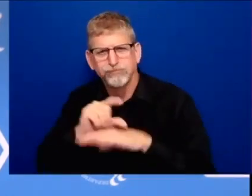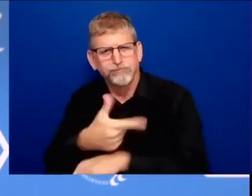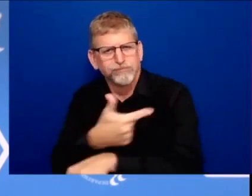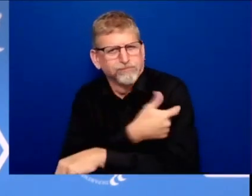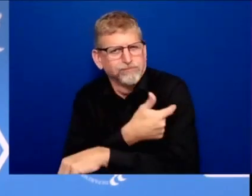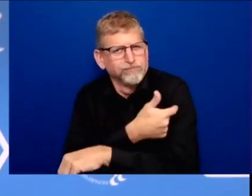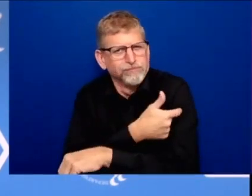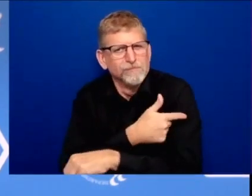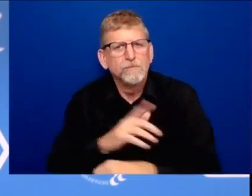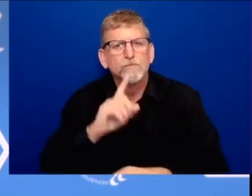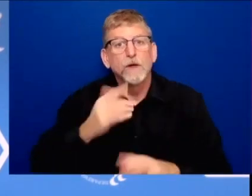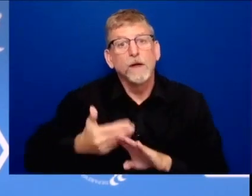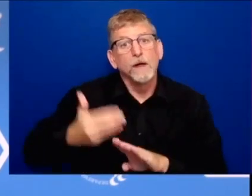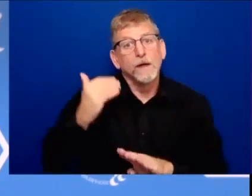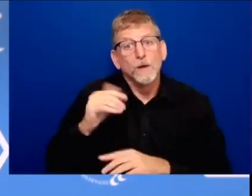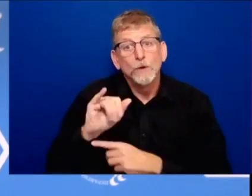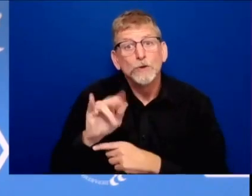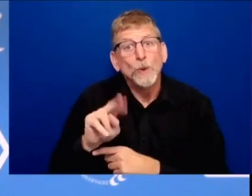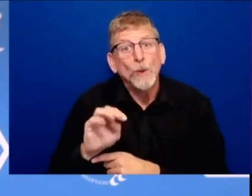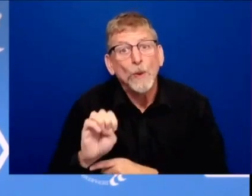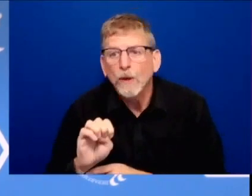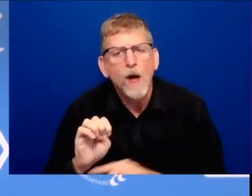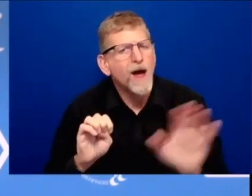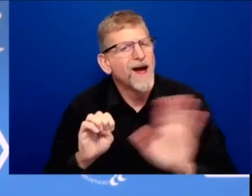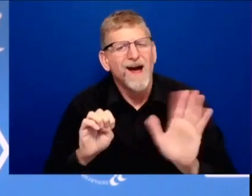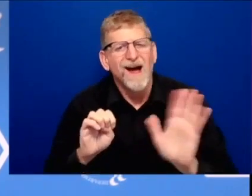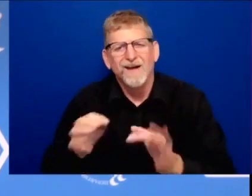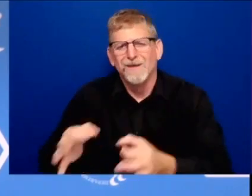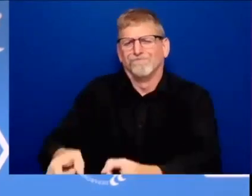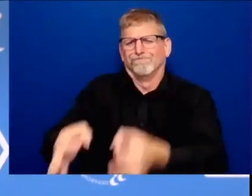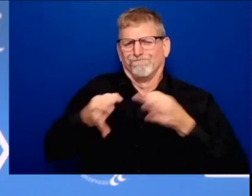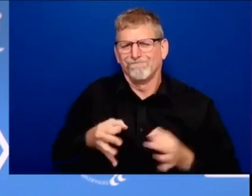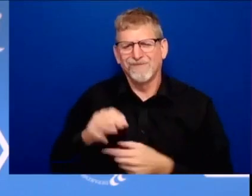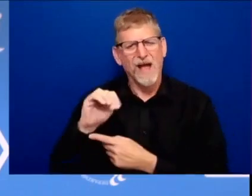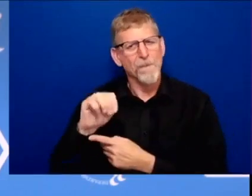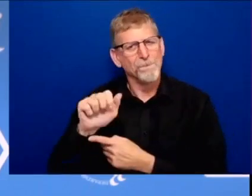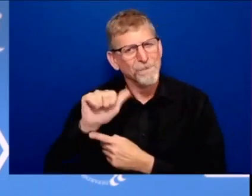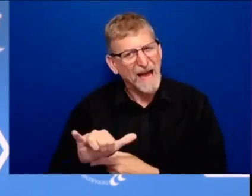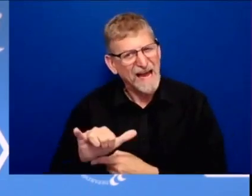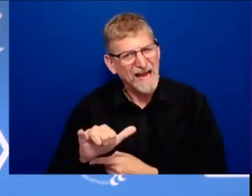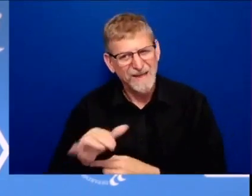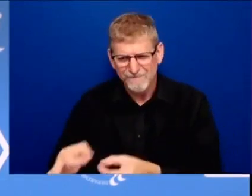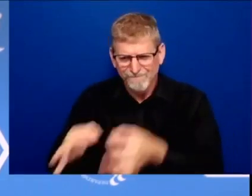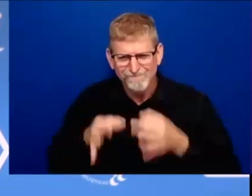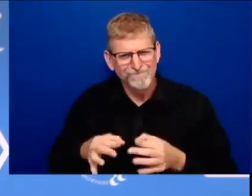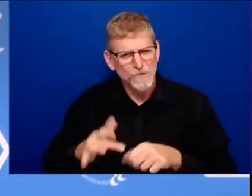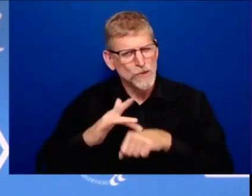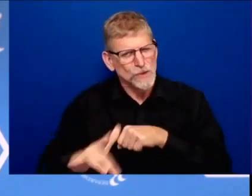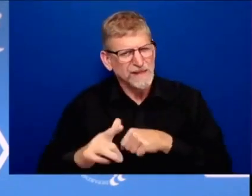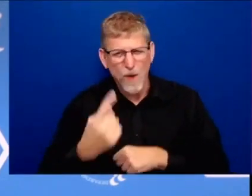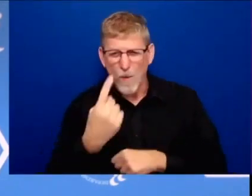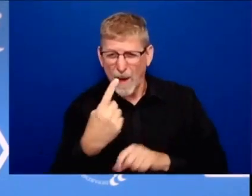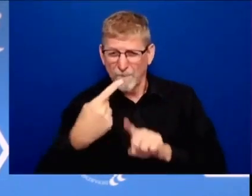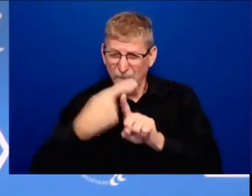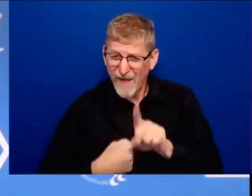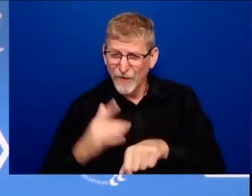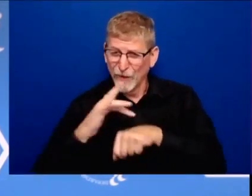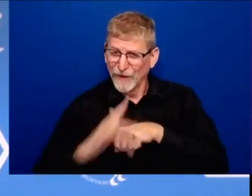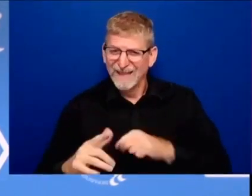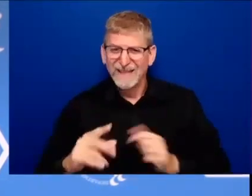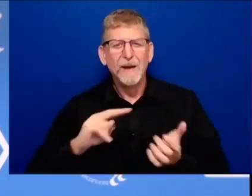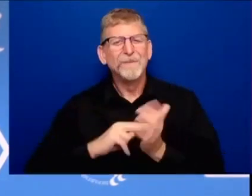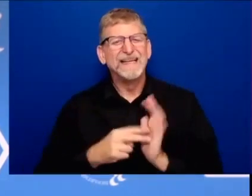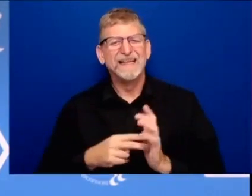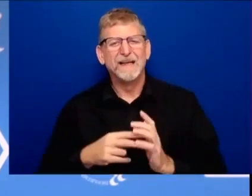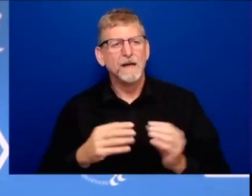end of may that's a month faster that means lives will be saved that means we're now on track to have